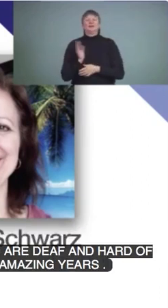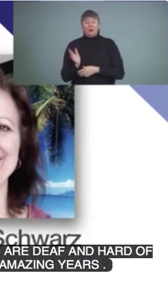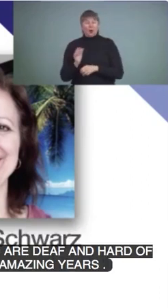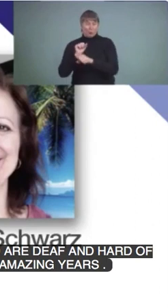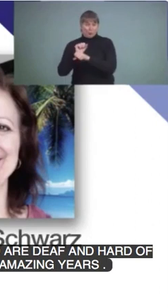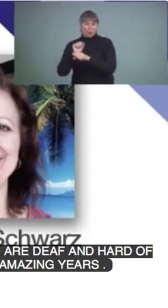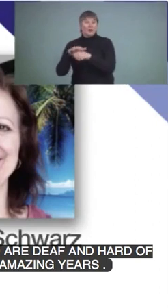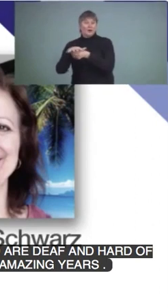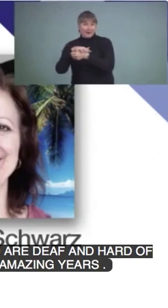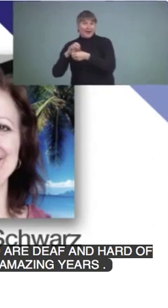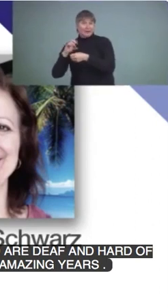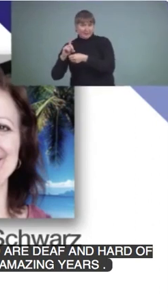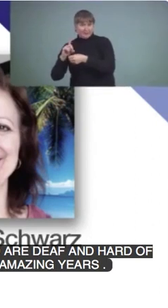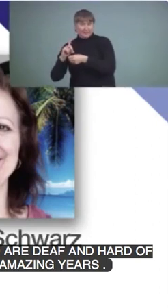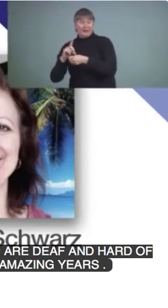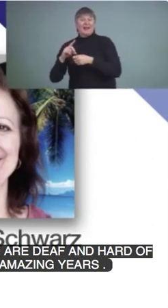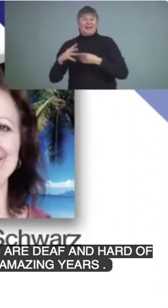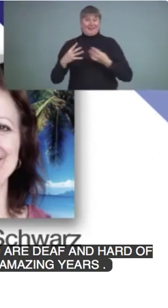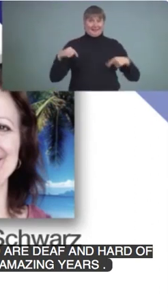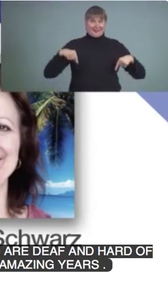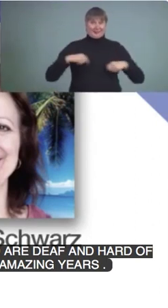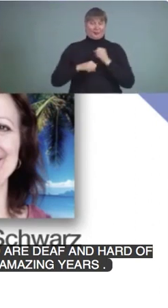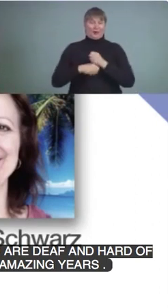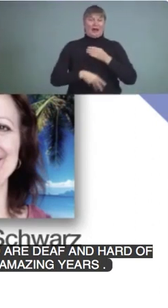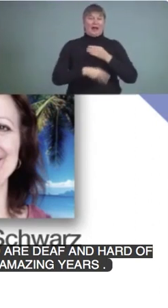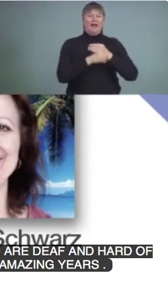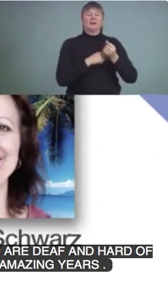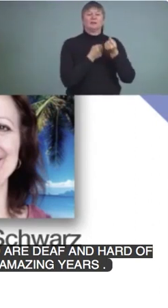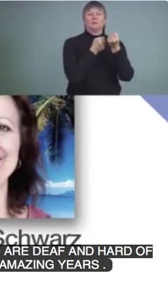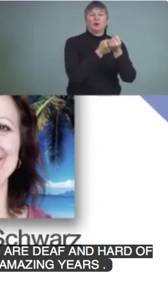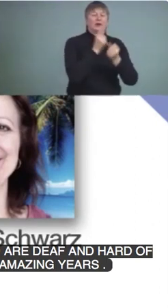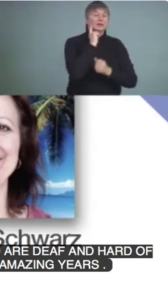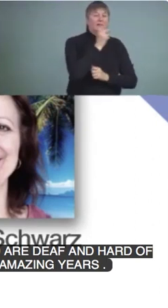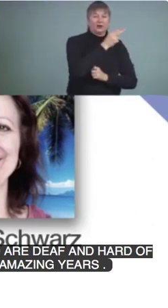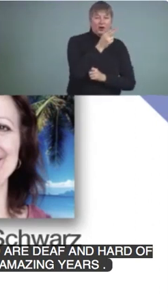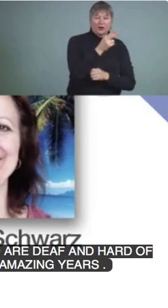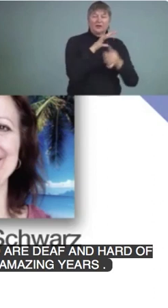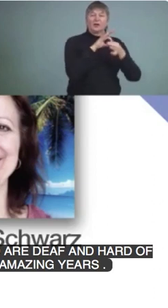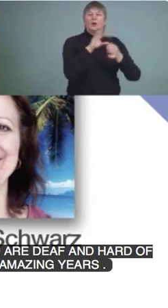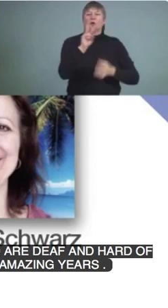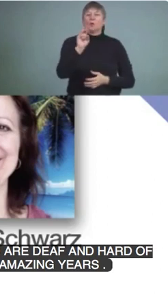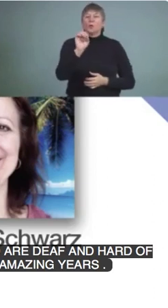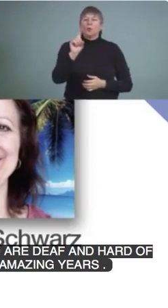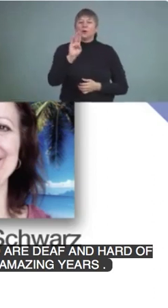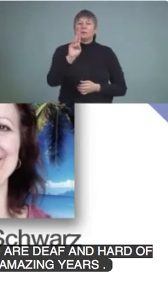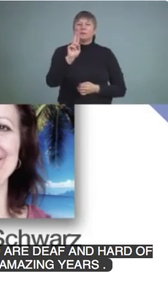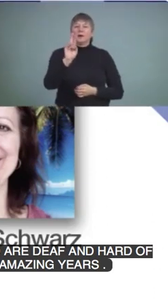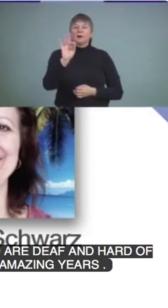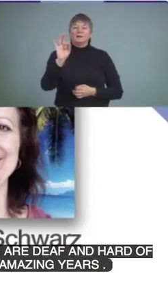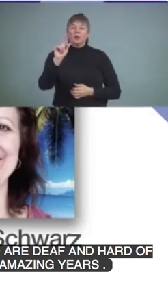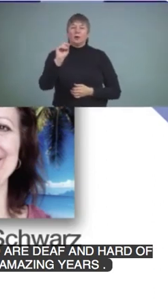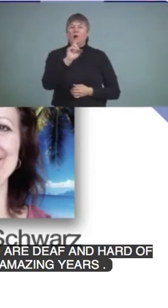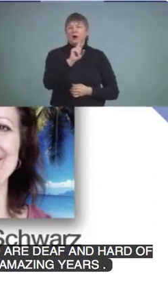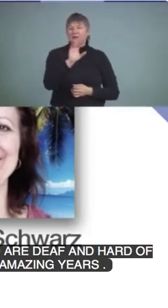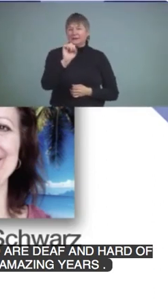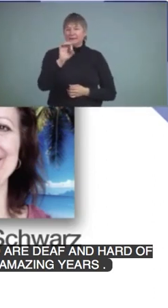Edmonton region, this year she is supporting students who are deaf and hard of hearing in the Wood Buffalo RCSD